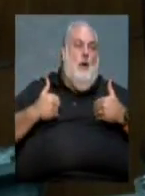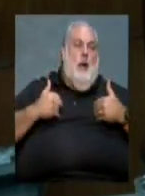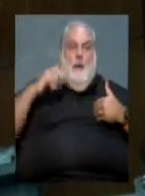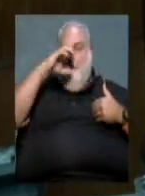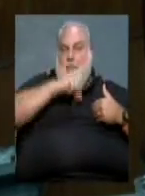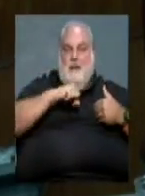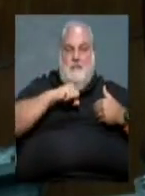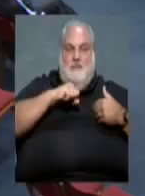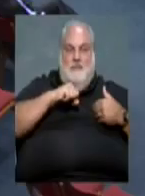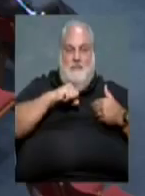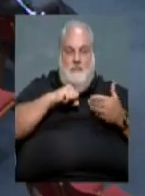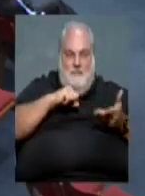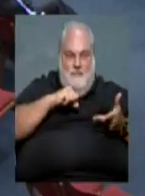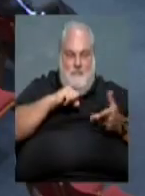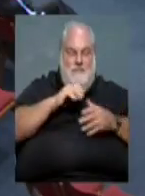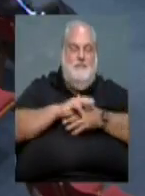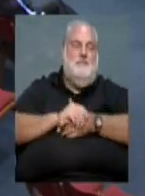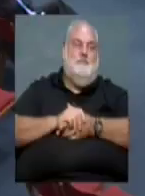residents?